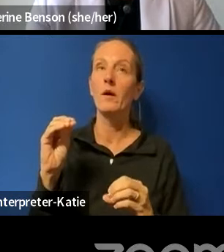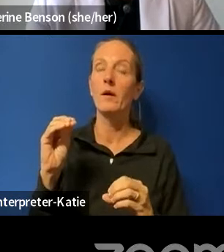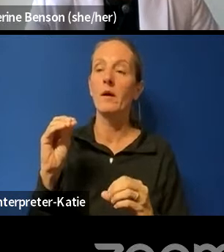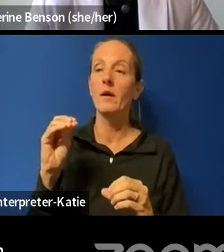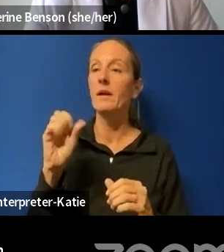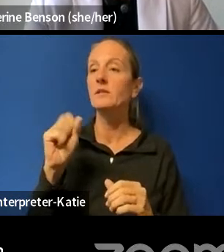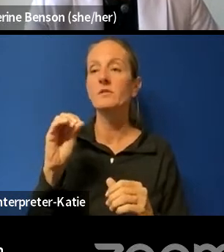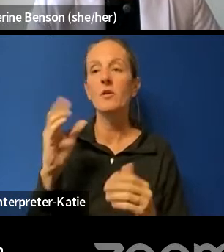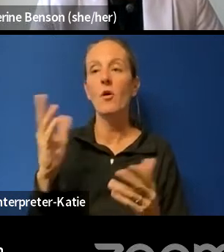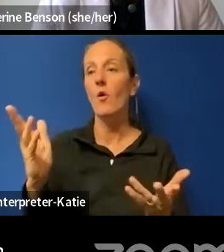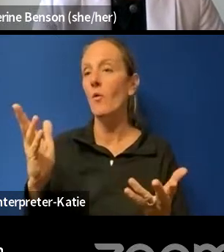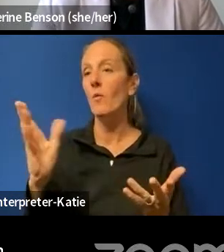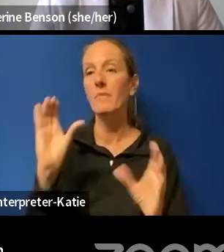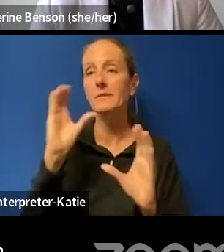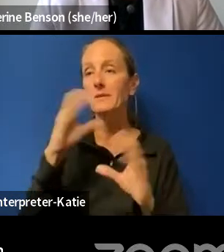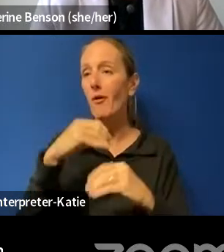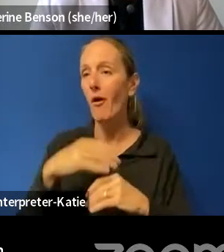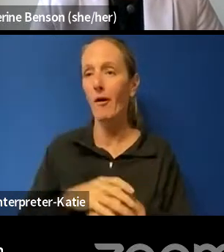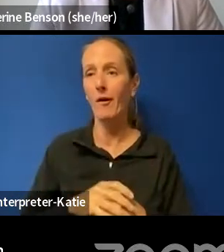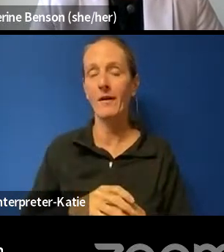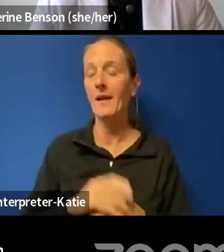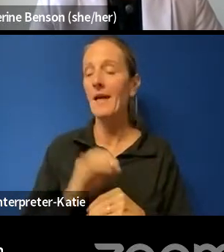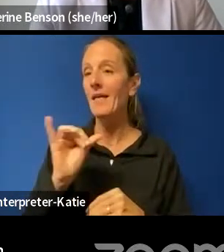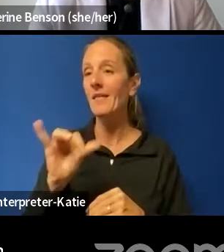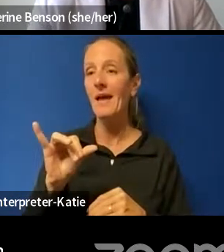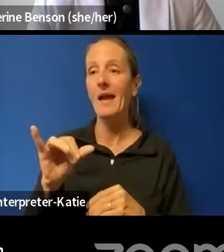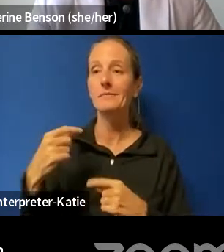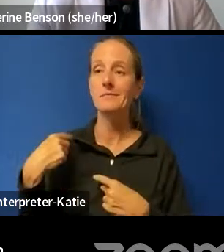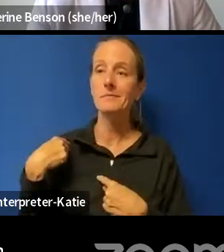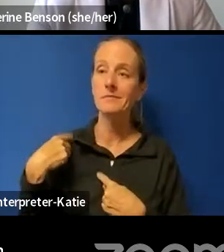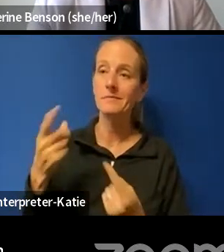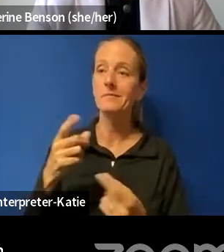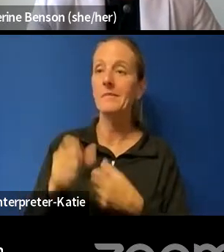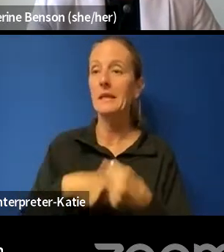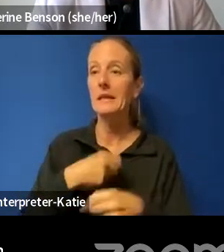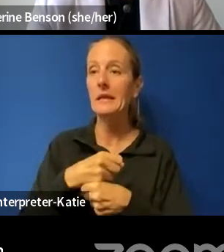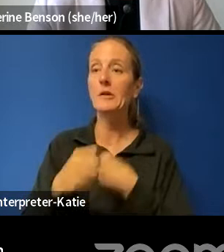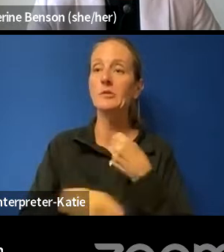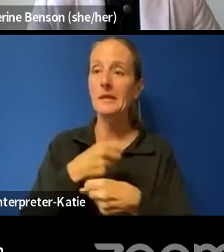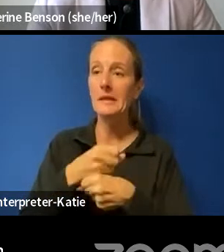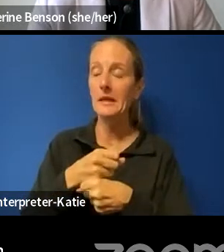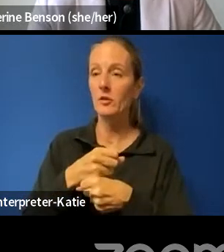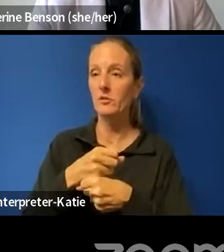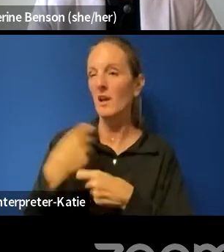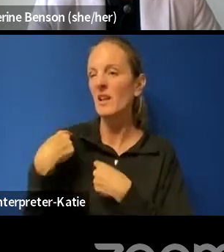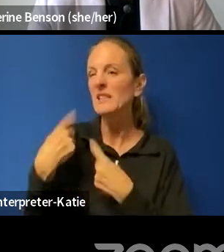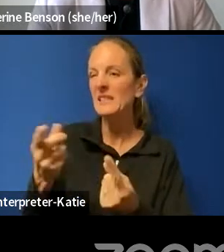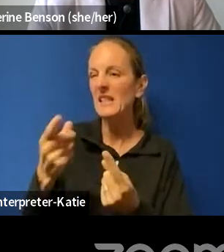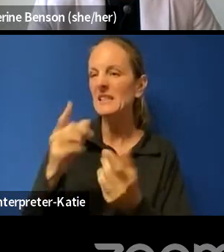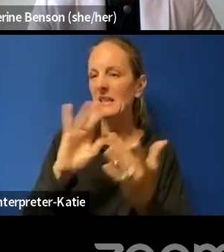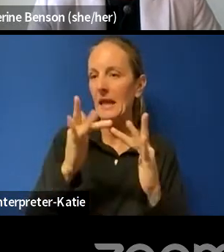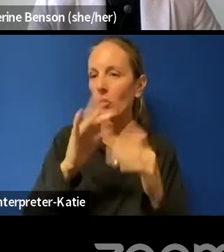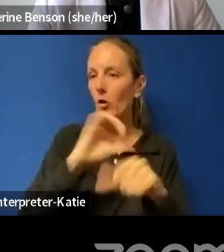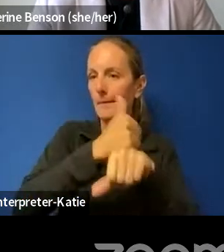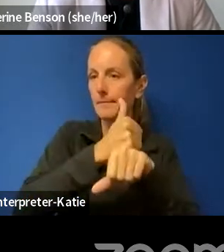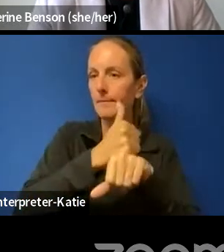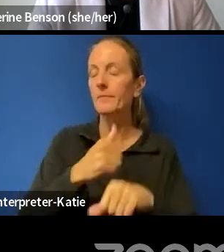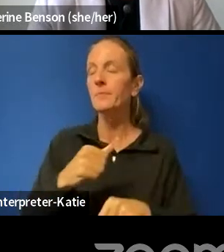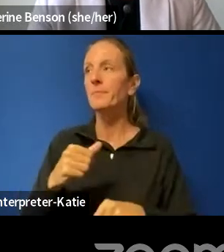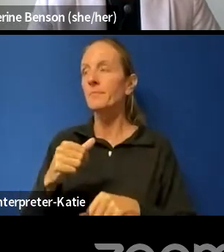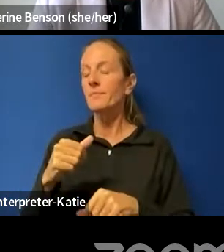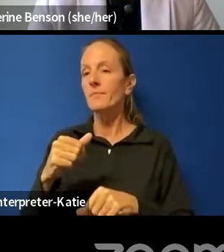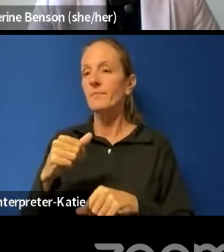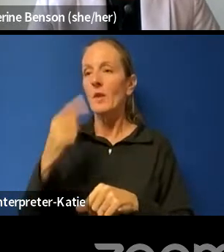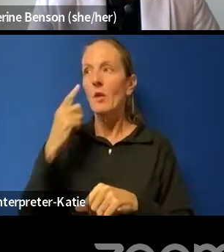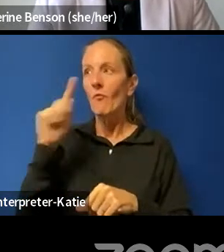it's, it's just so bizarre that it's taken this long, um, since the internet and our software devices, um, for the law and